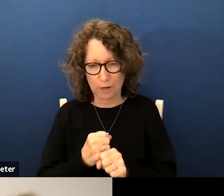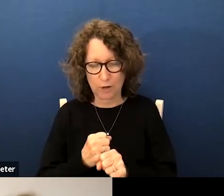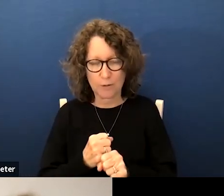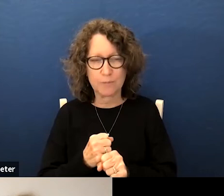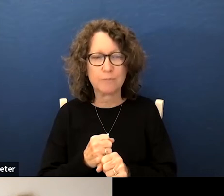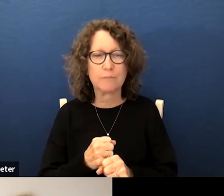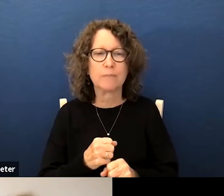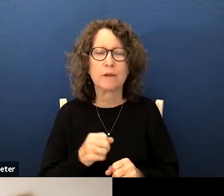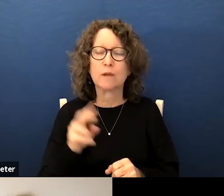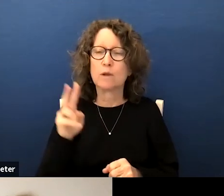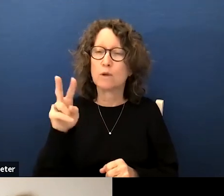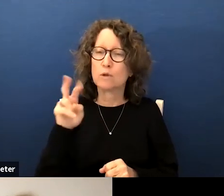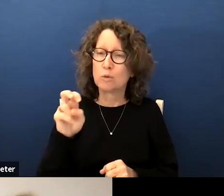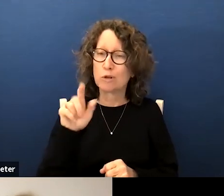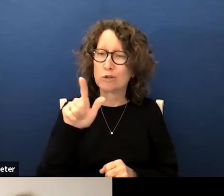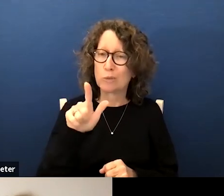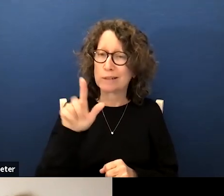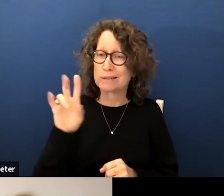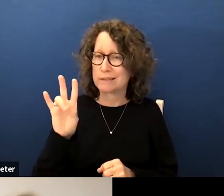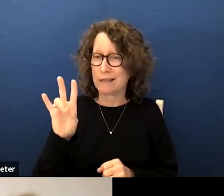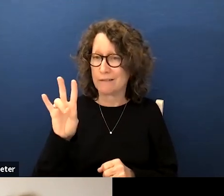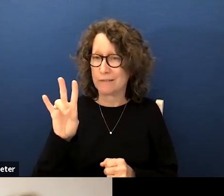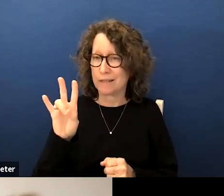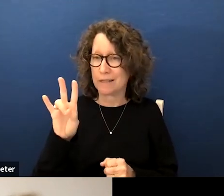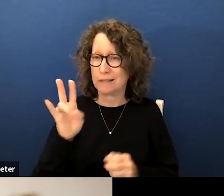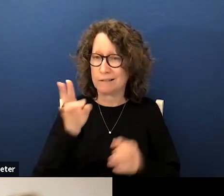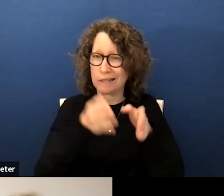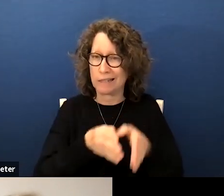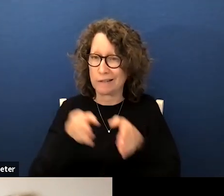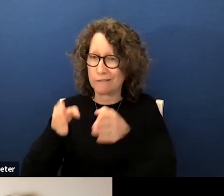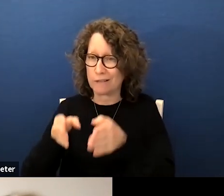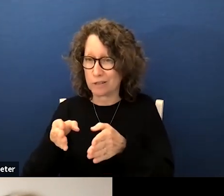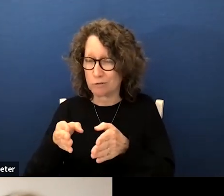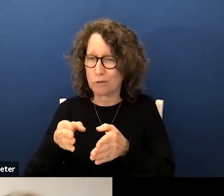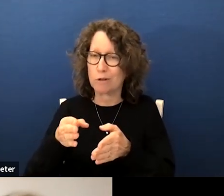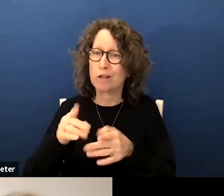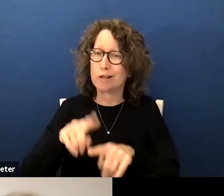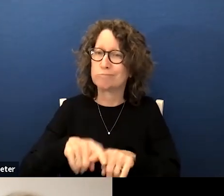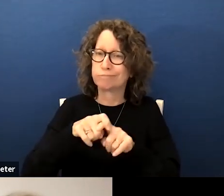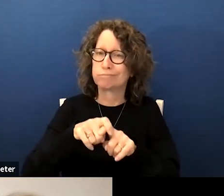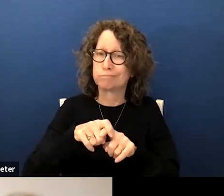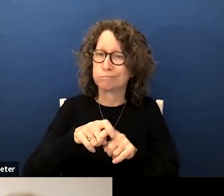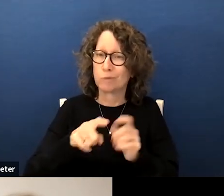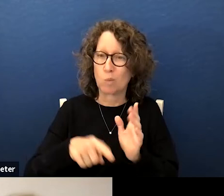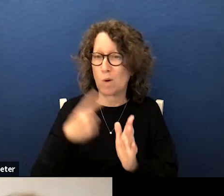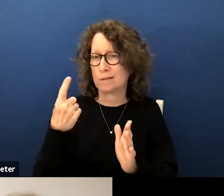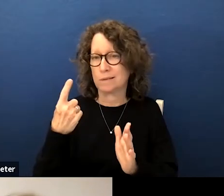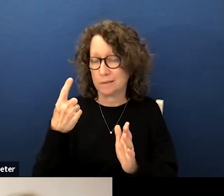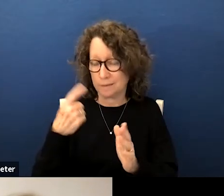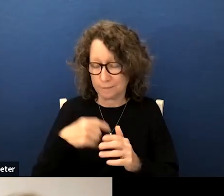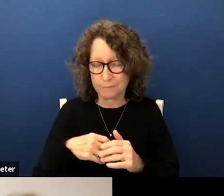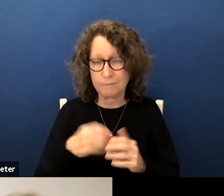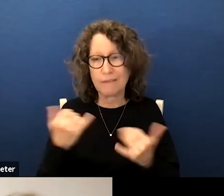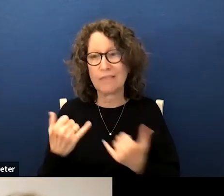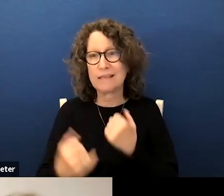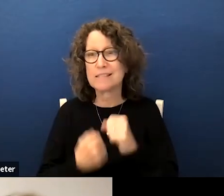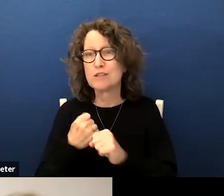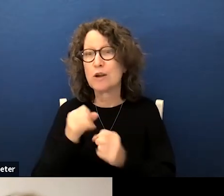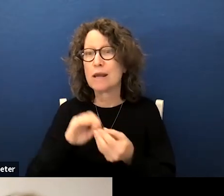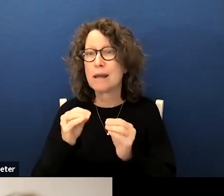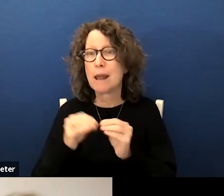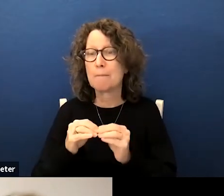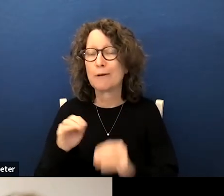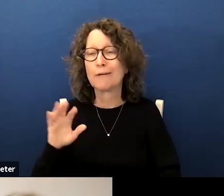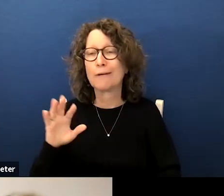227 individual students have been suspended at least once this year that number is